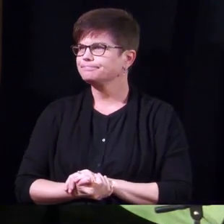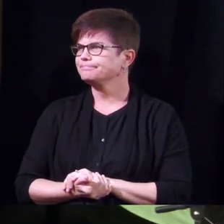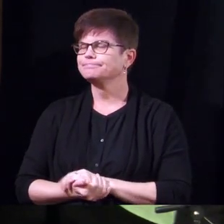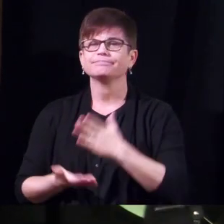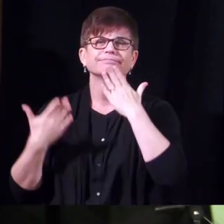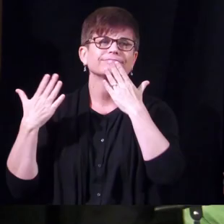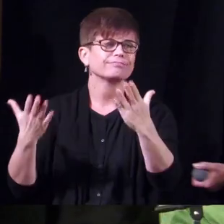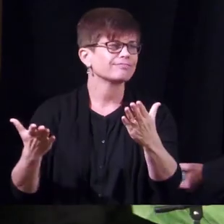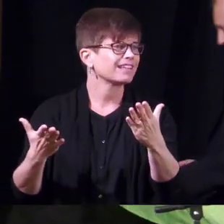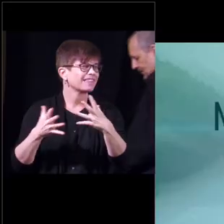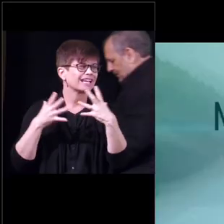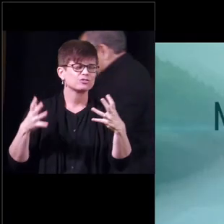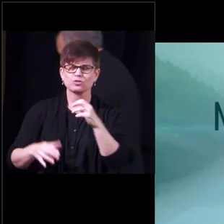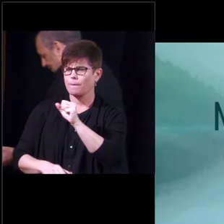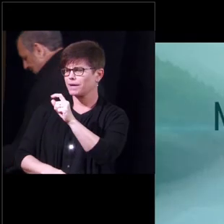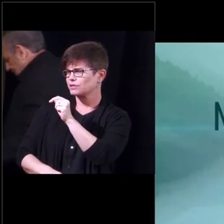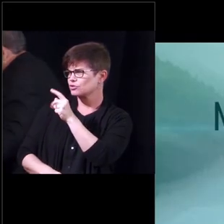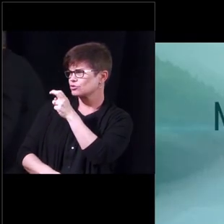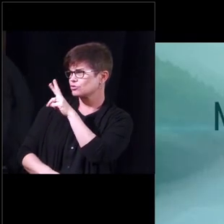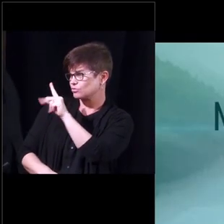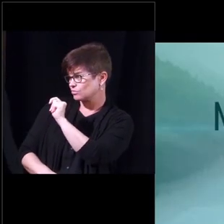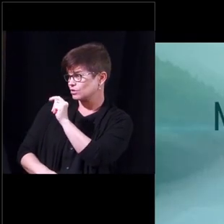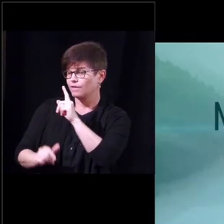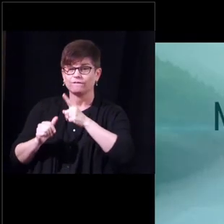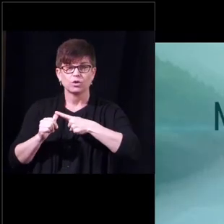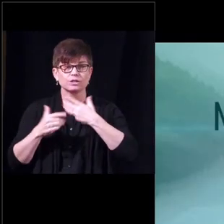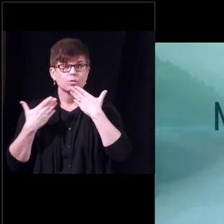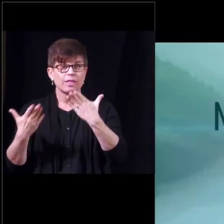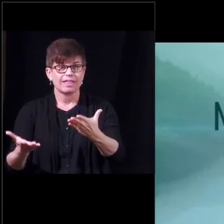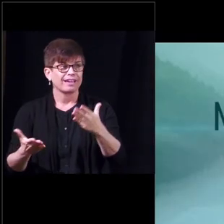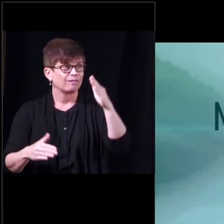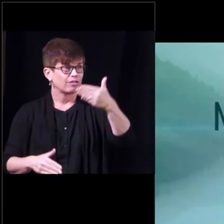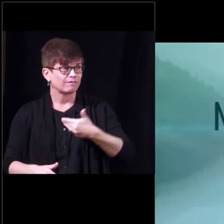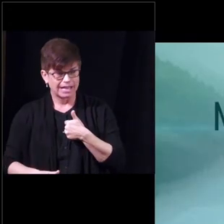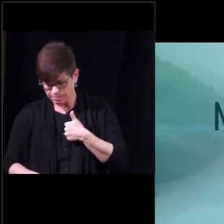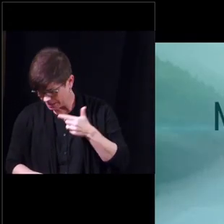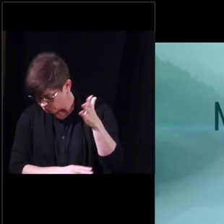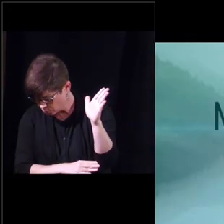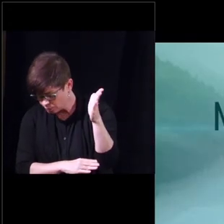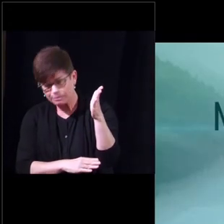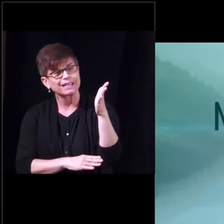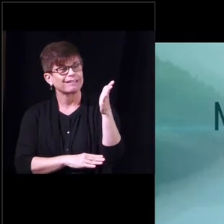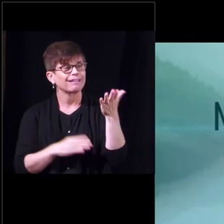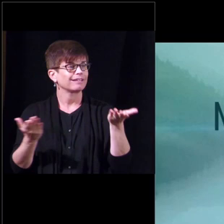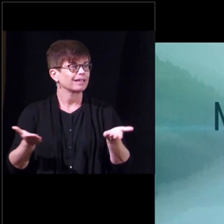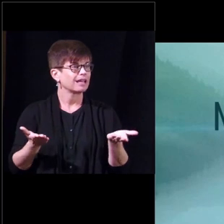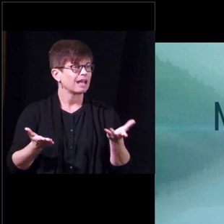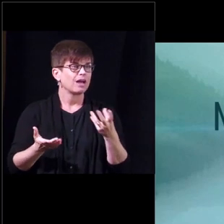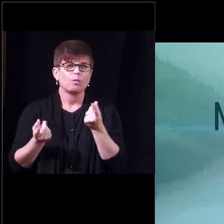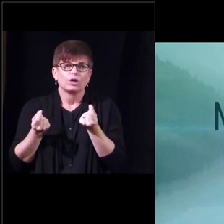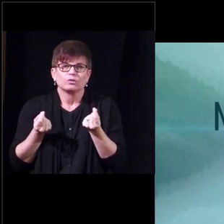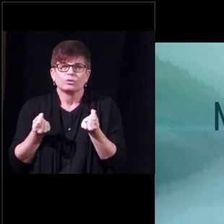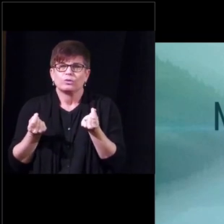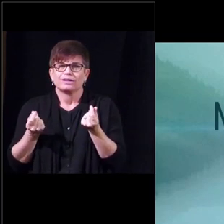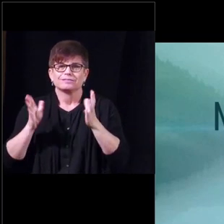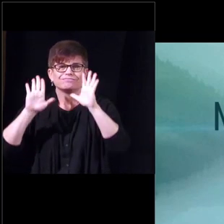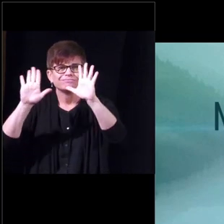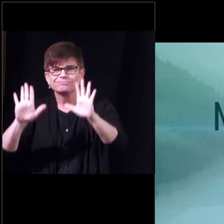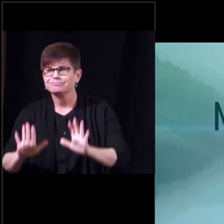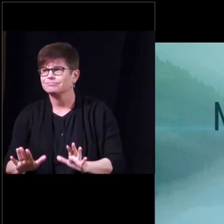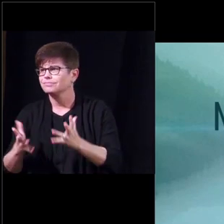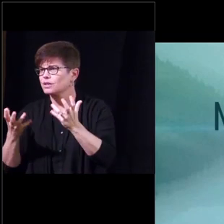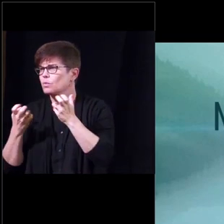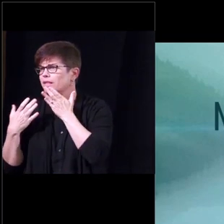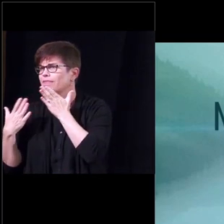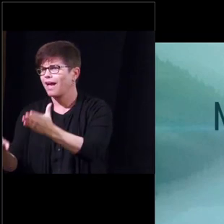thank you very much stew so first i want to thank you very much for inviting me to speak here and i think what you're doing is fantastic and i want to